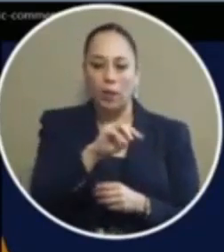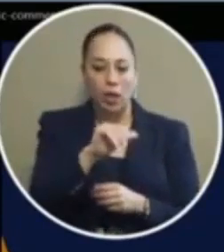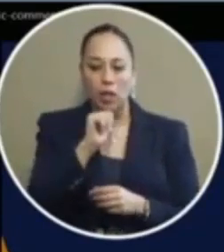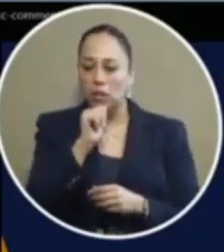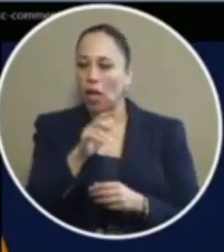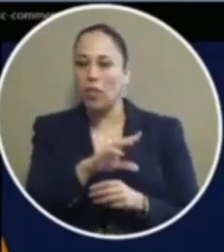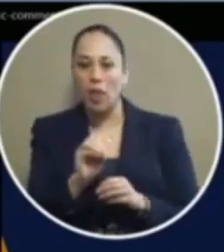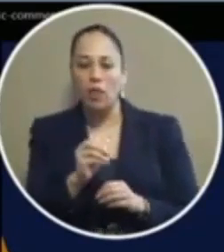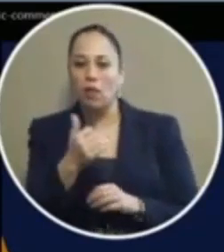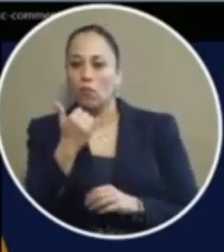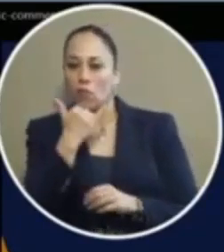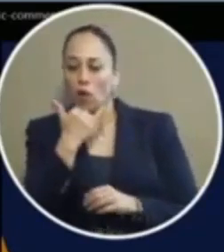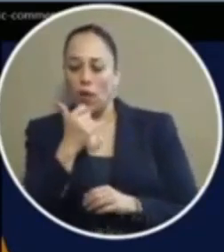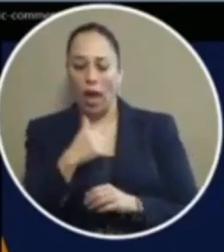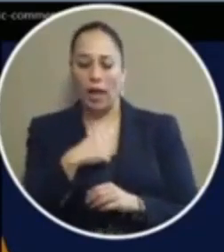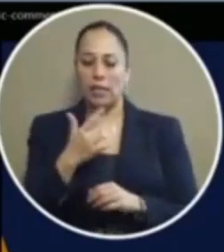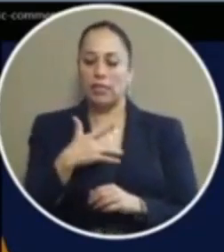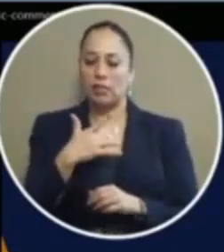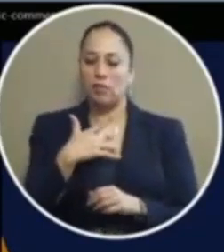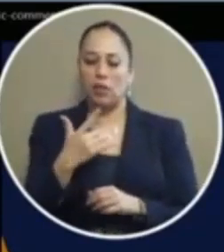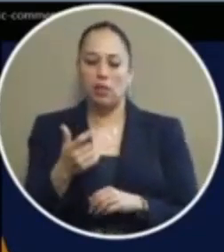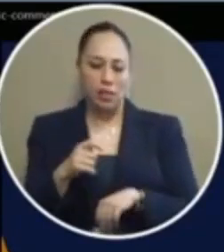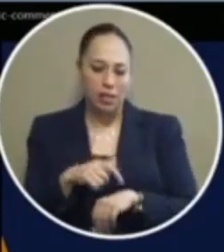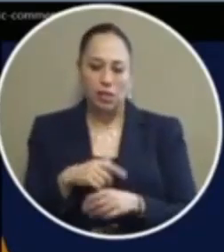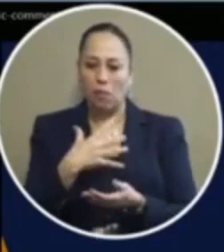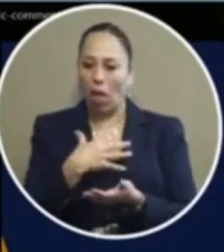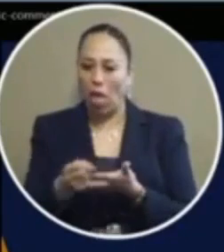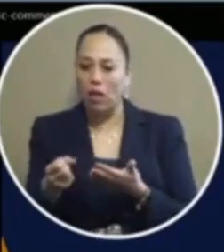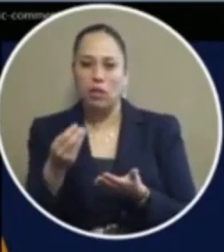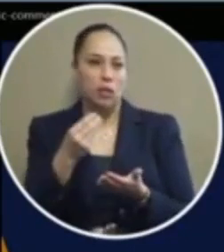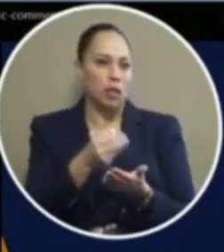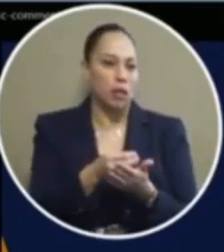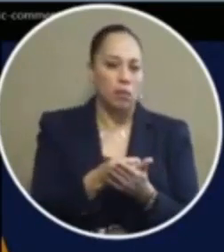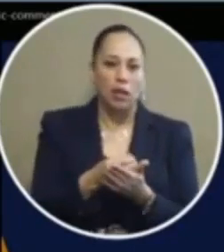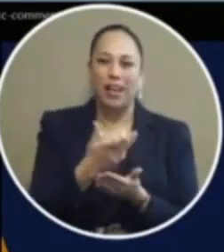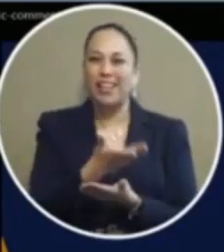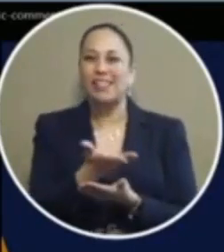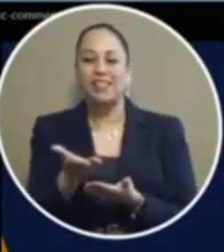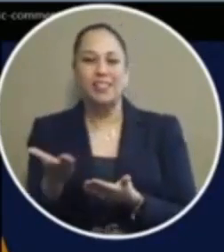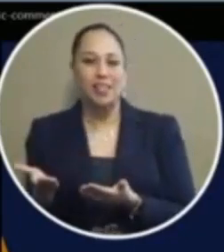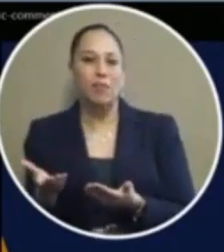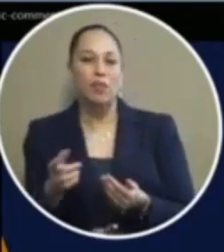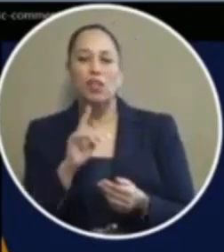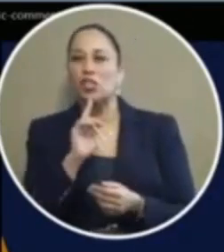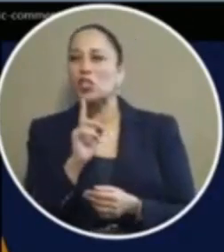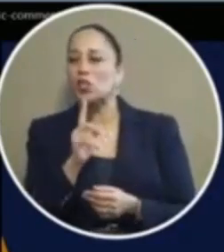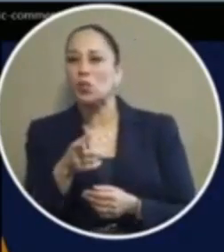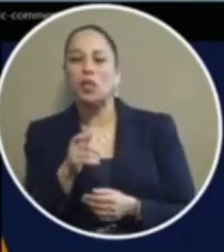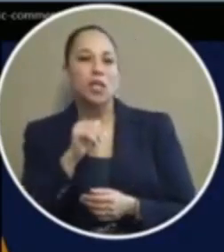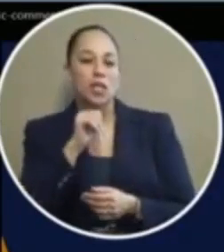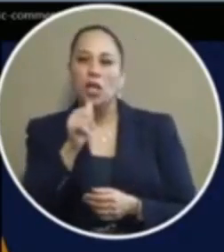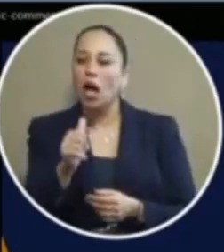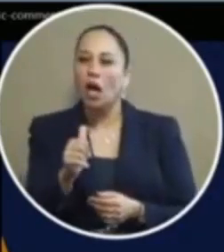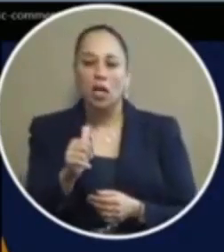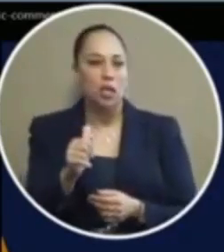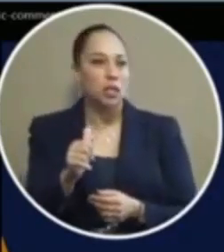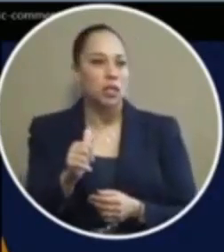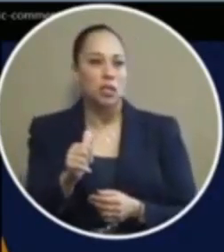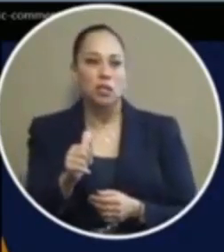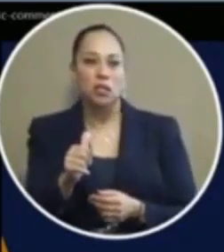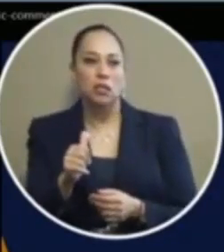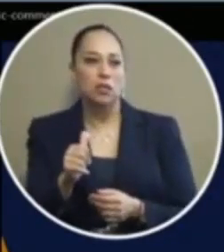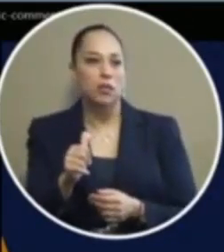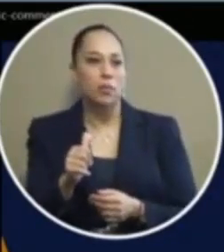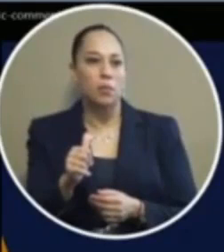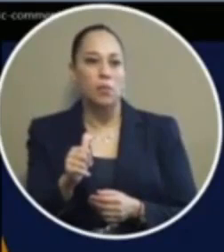wrong i just feel like it's wasting too much time money and manpower on something that is really not or shouldn't